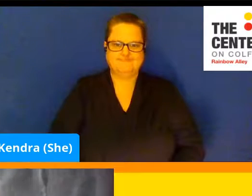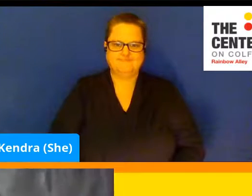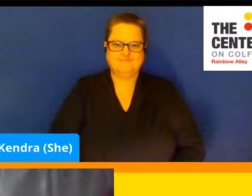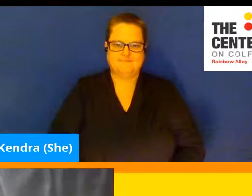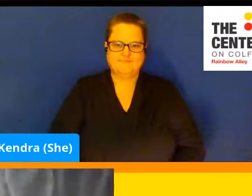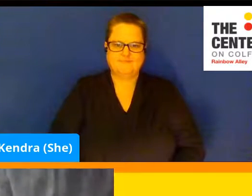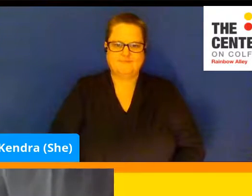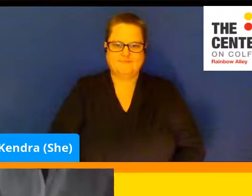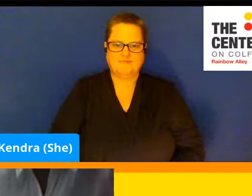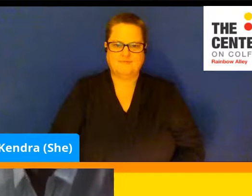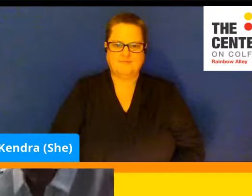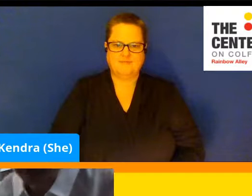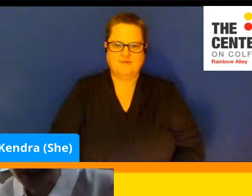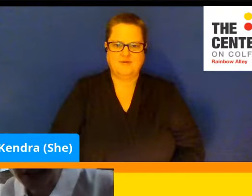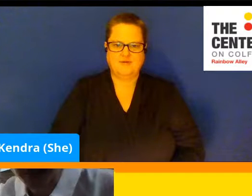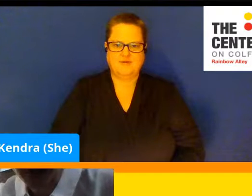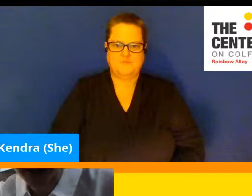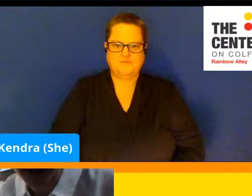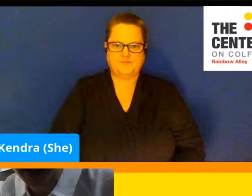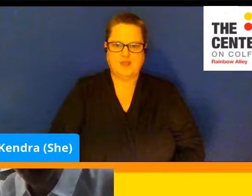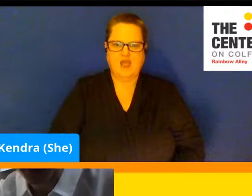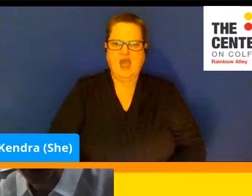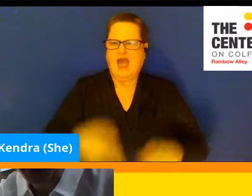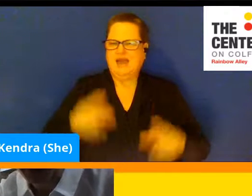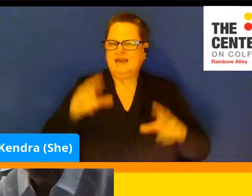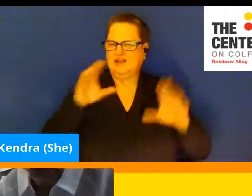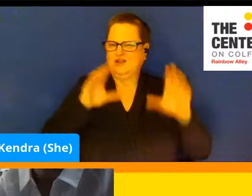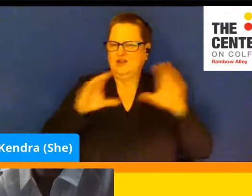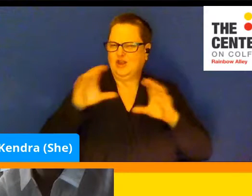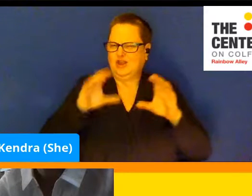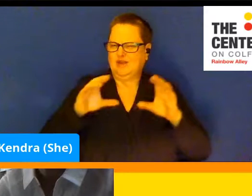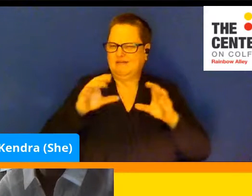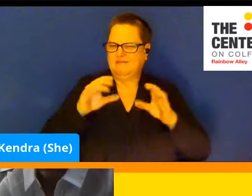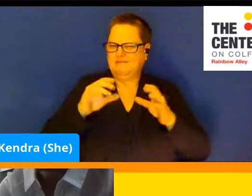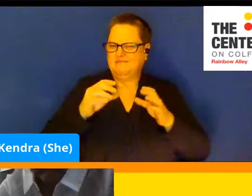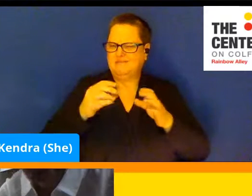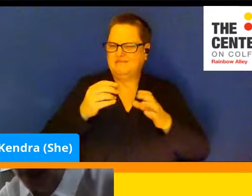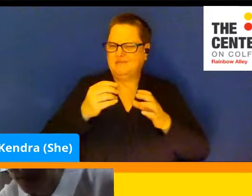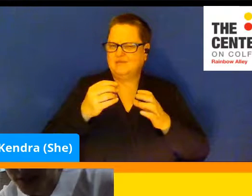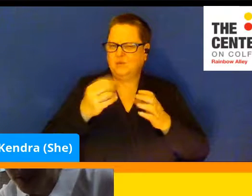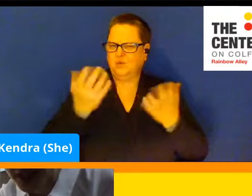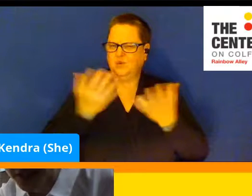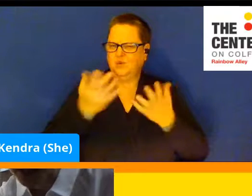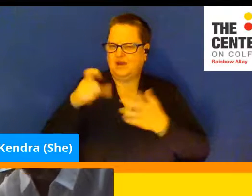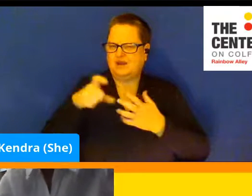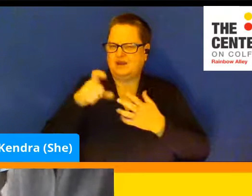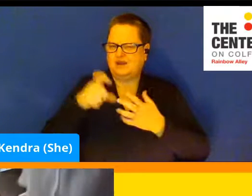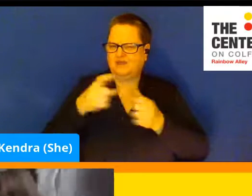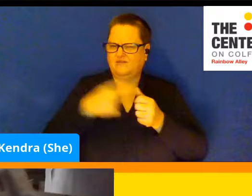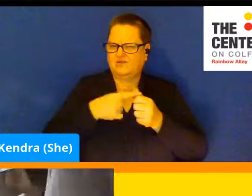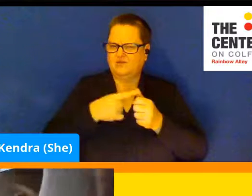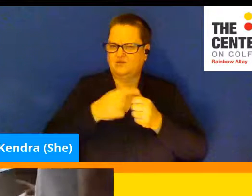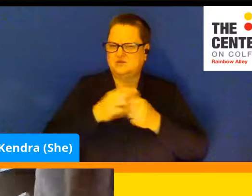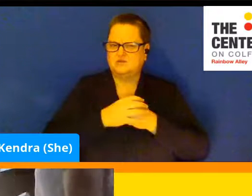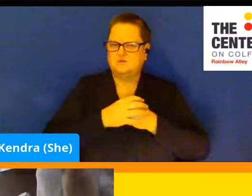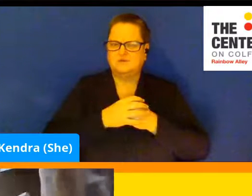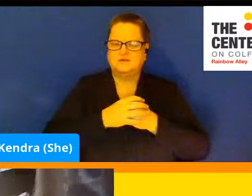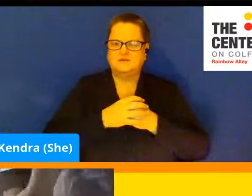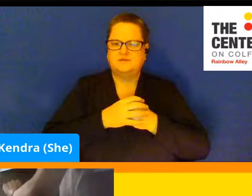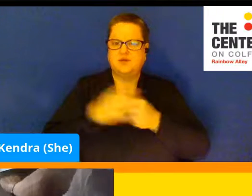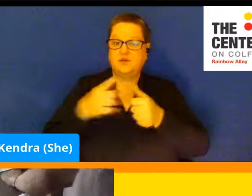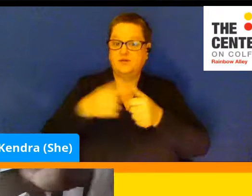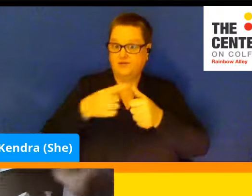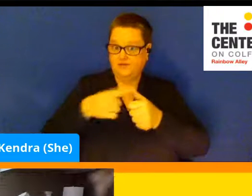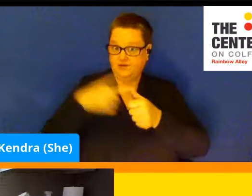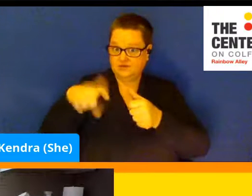I just looked up the ingredients, but I might need to look them up again. Bear with me. No worries. So first thing we